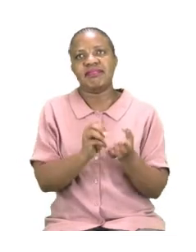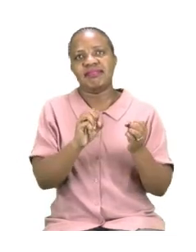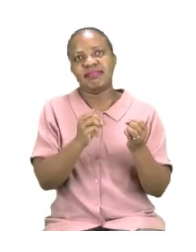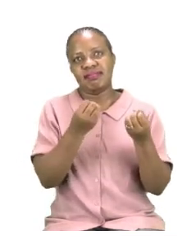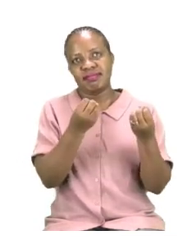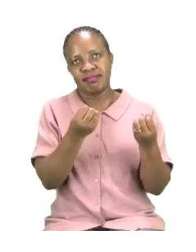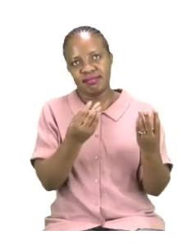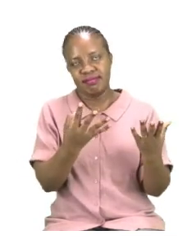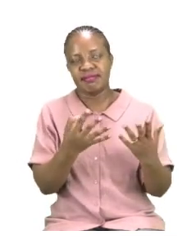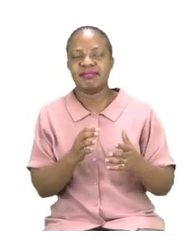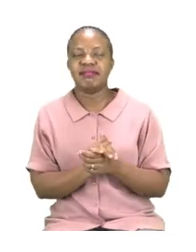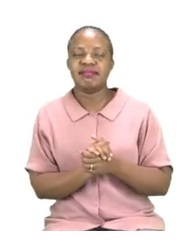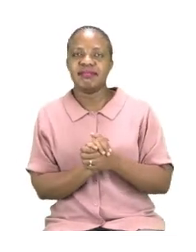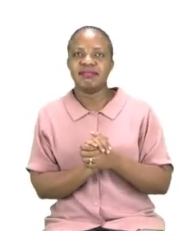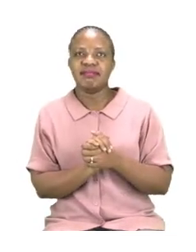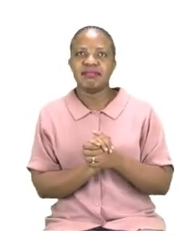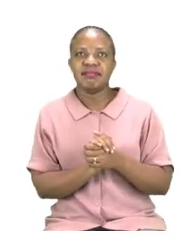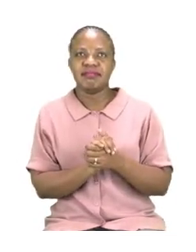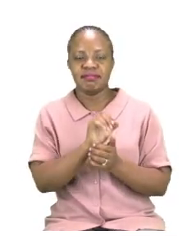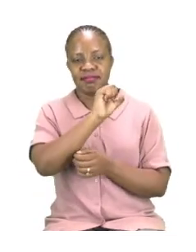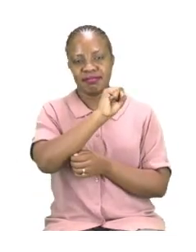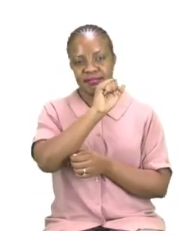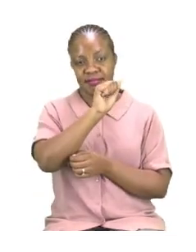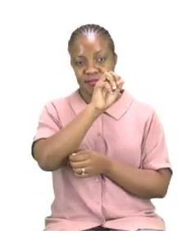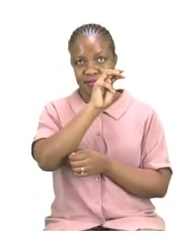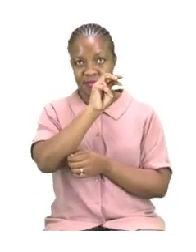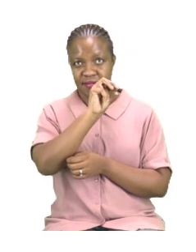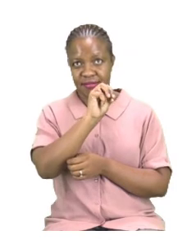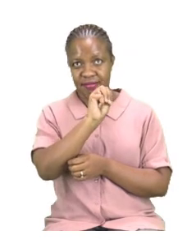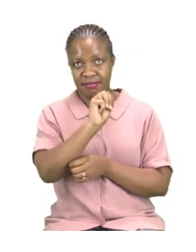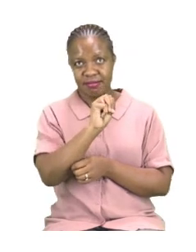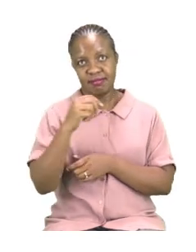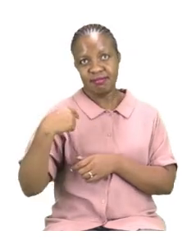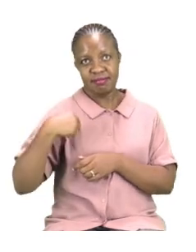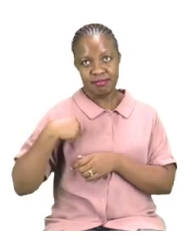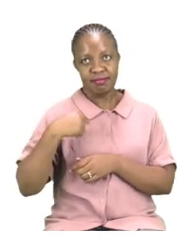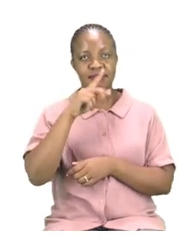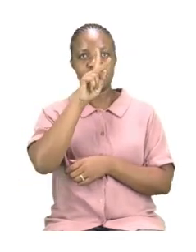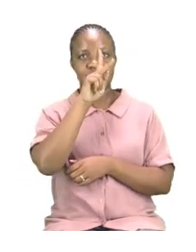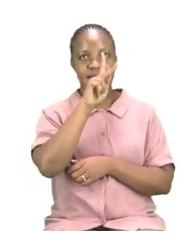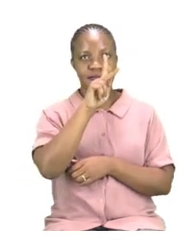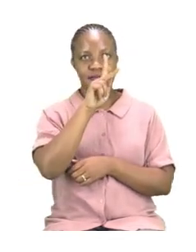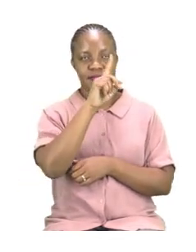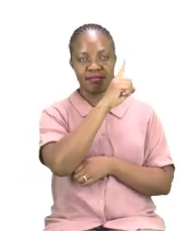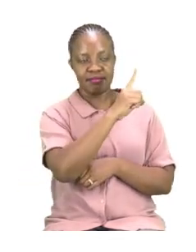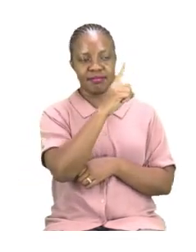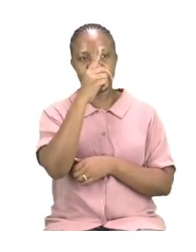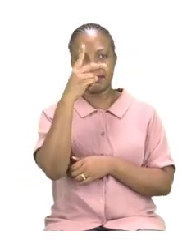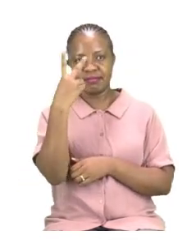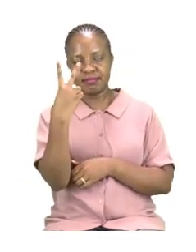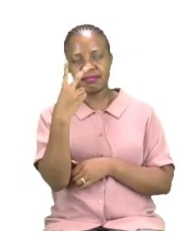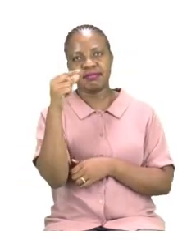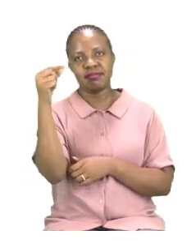is their mass. Sam is 12 kgs. Sam is